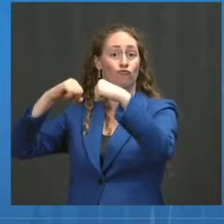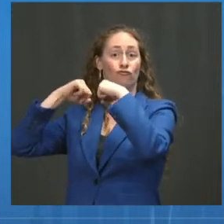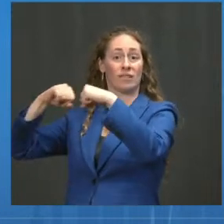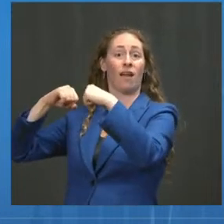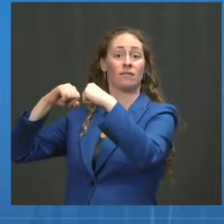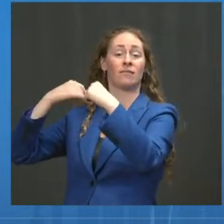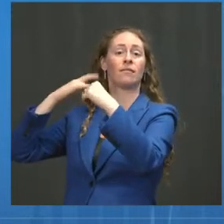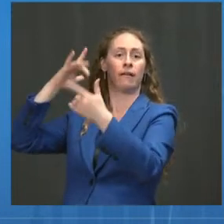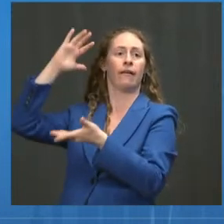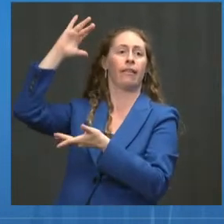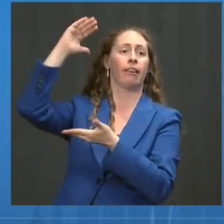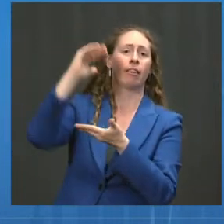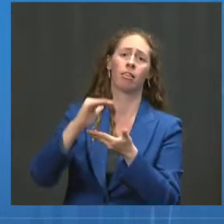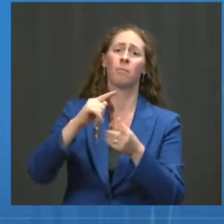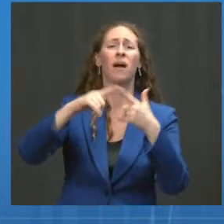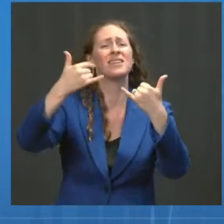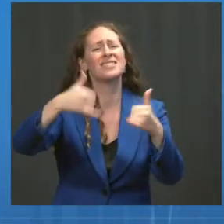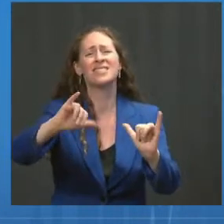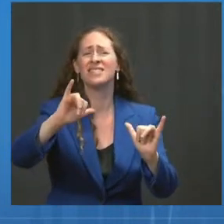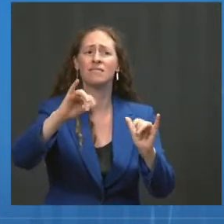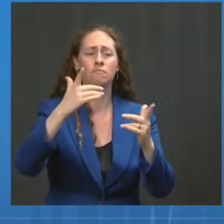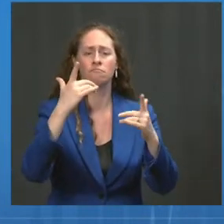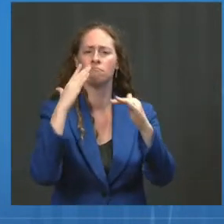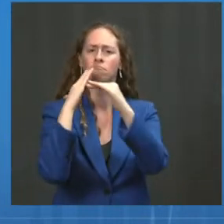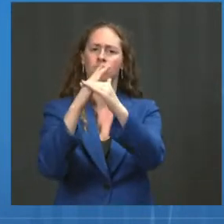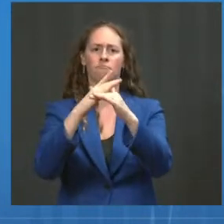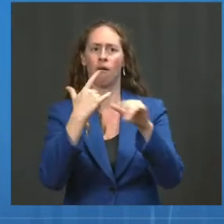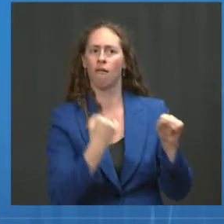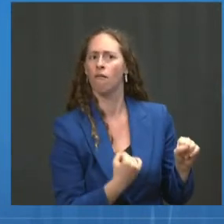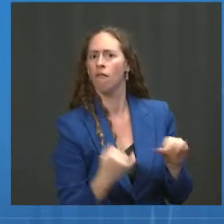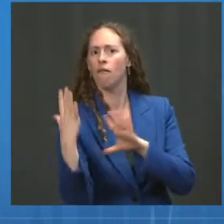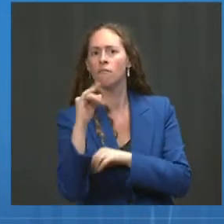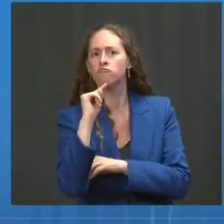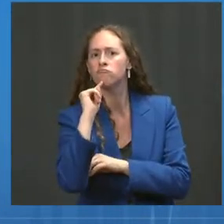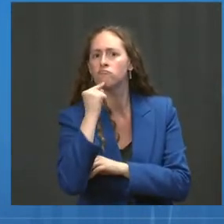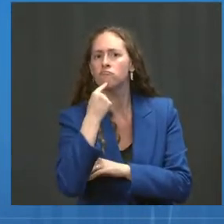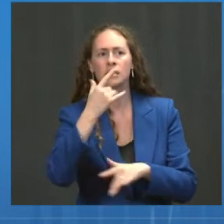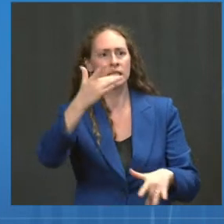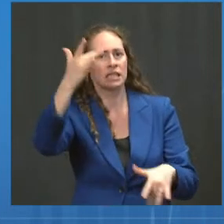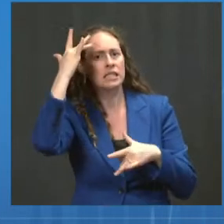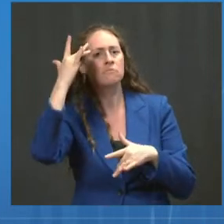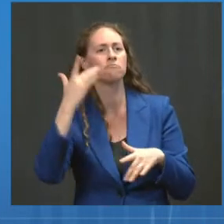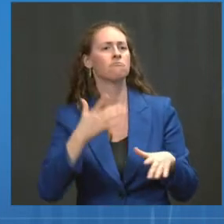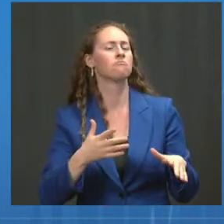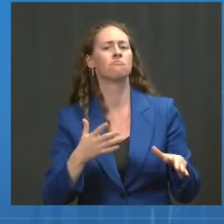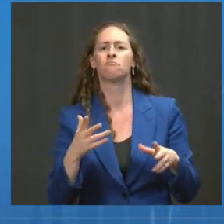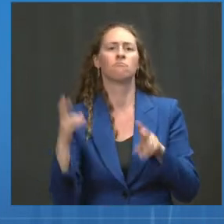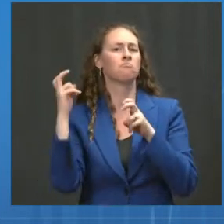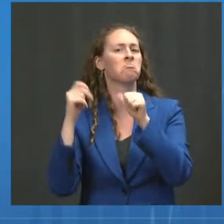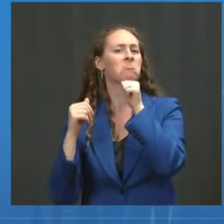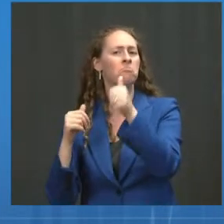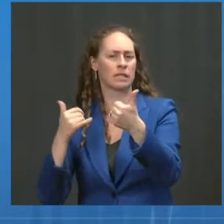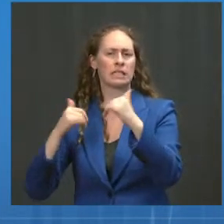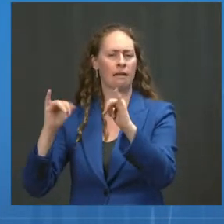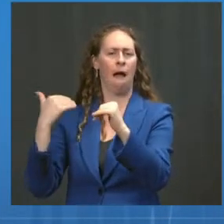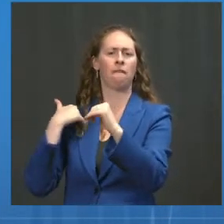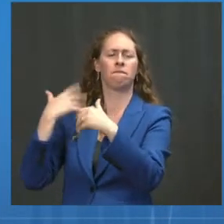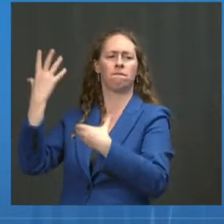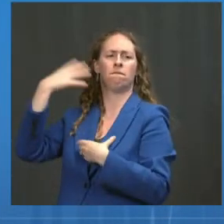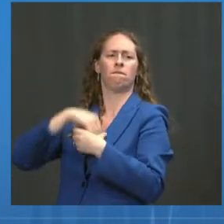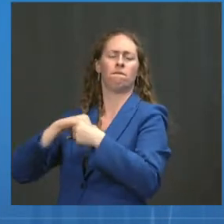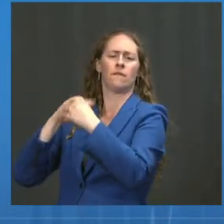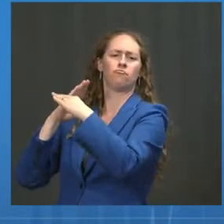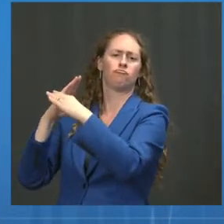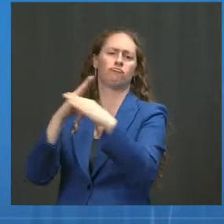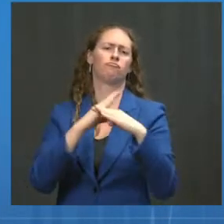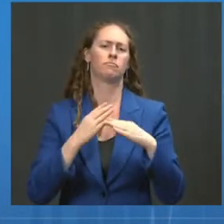holding up pretty well. As we make decisions about boosters, though, we also have to look at vaccine effectiveness in the specific